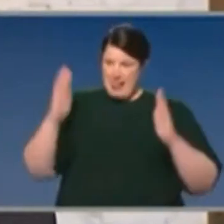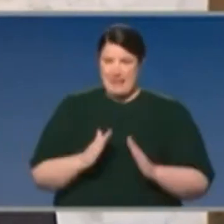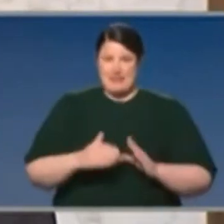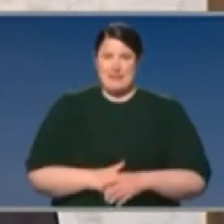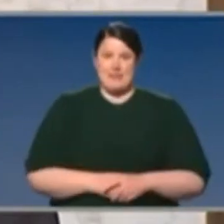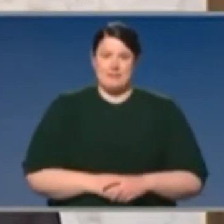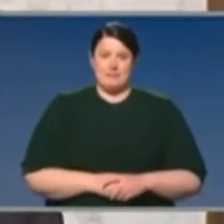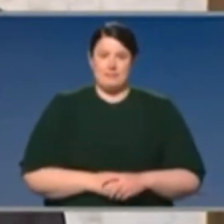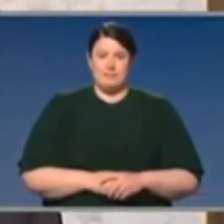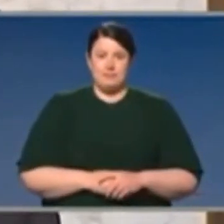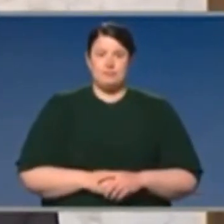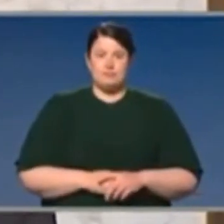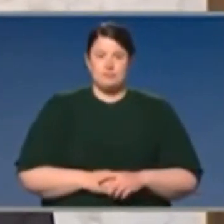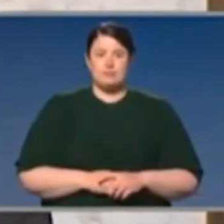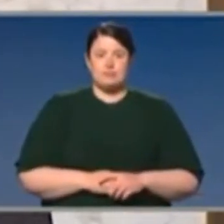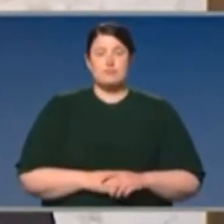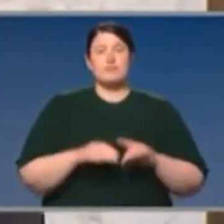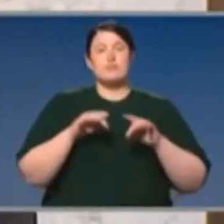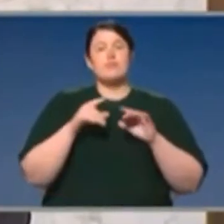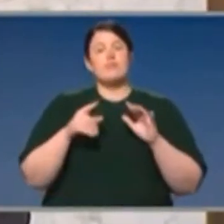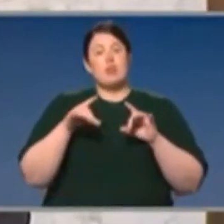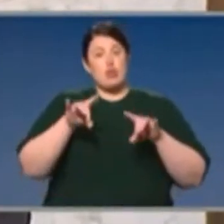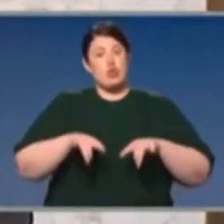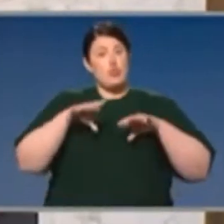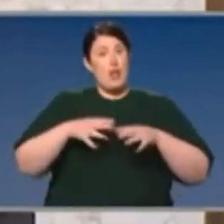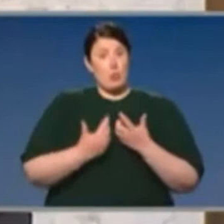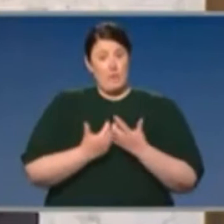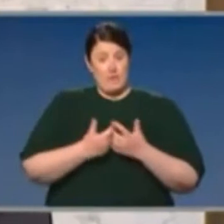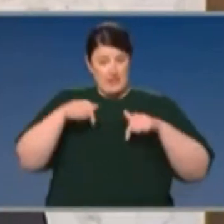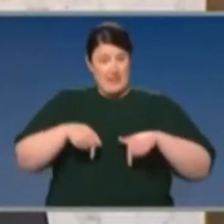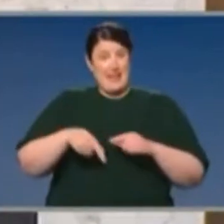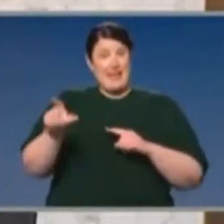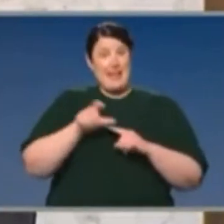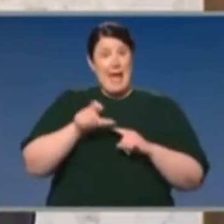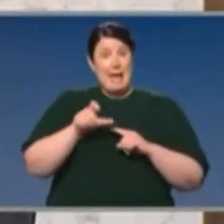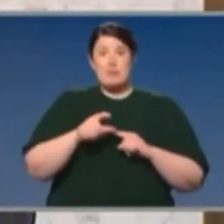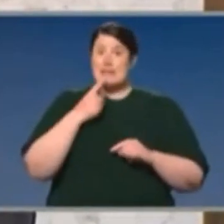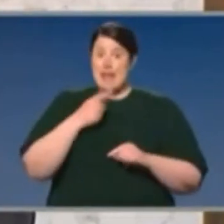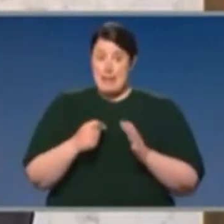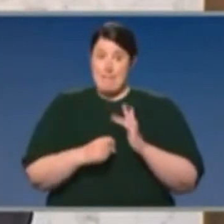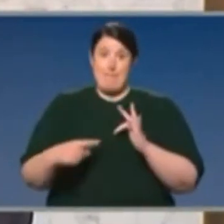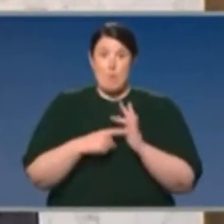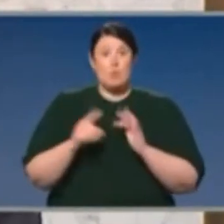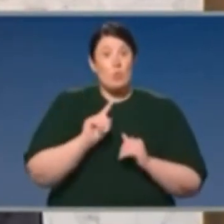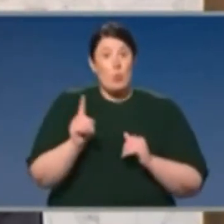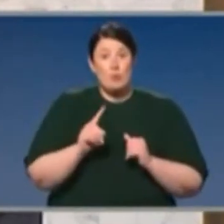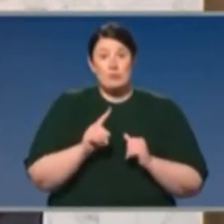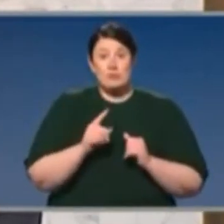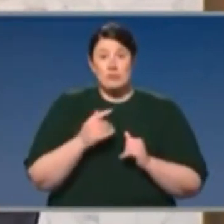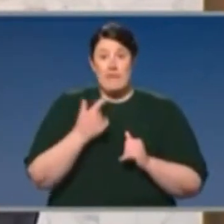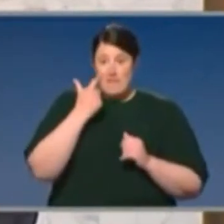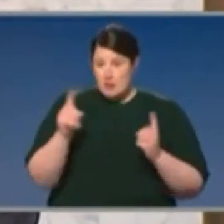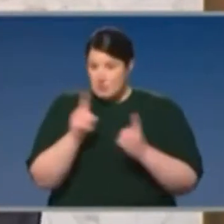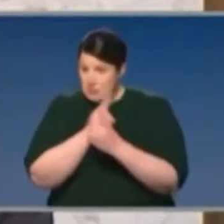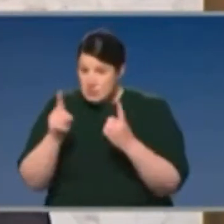Professor Peter Collignon from the Australian National University here in Canberra. A lot hinges on very good contact tracing. And so far,